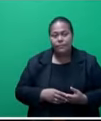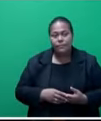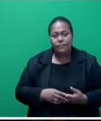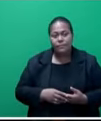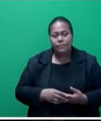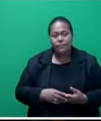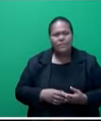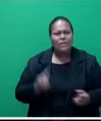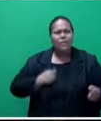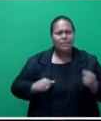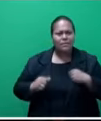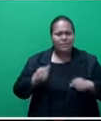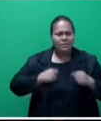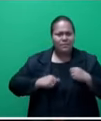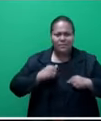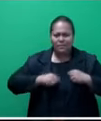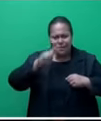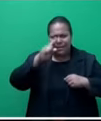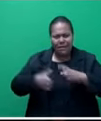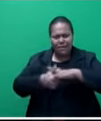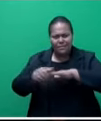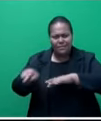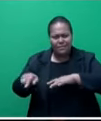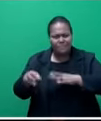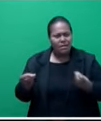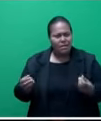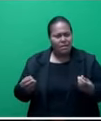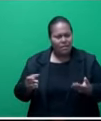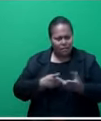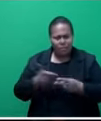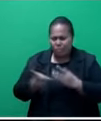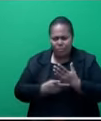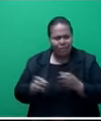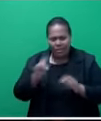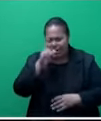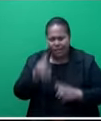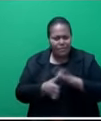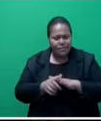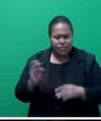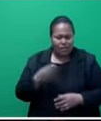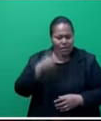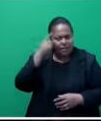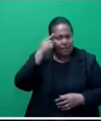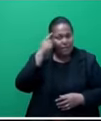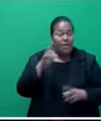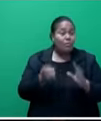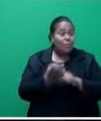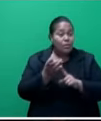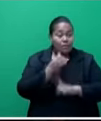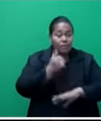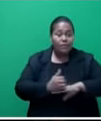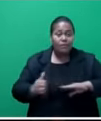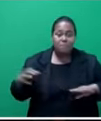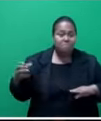know, struggling to make ends meet. And therefore, Mr. Speaker, I think it is important for the government to consider